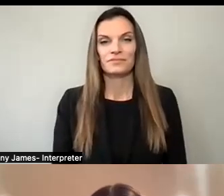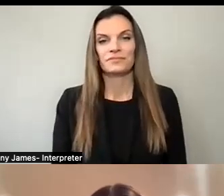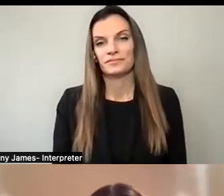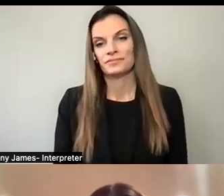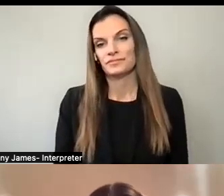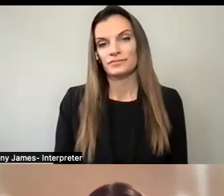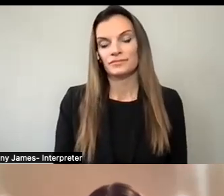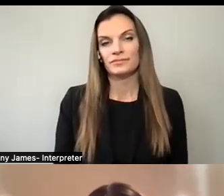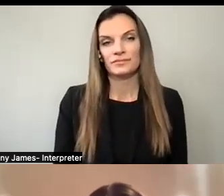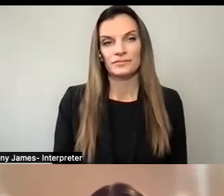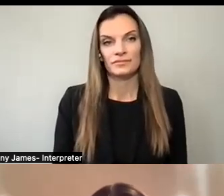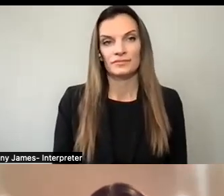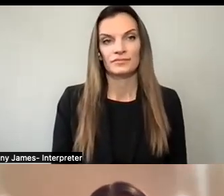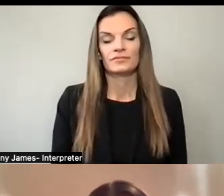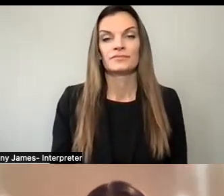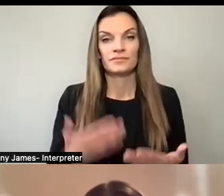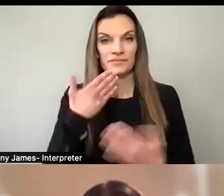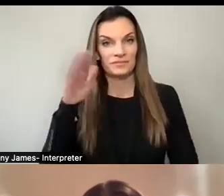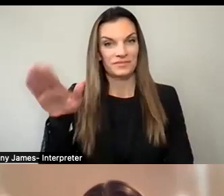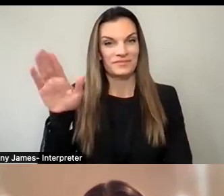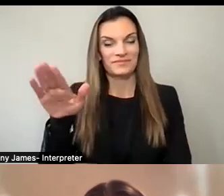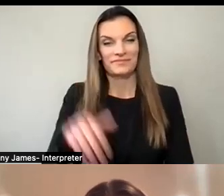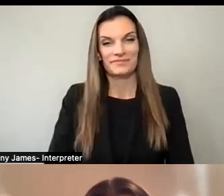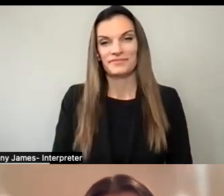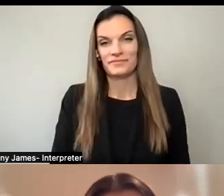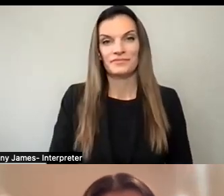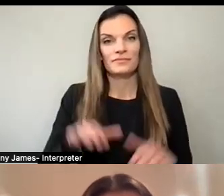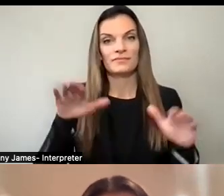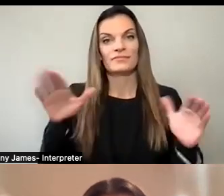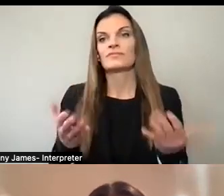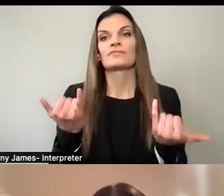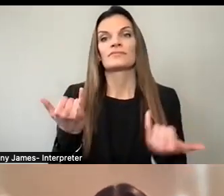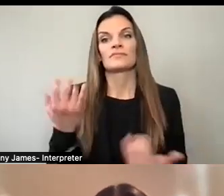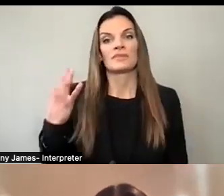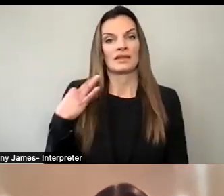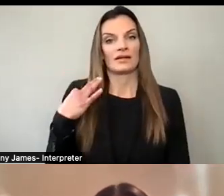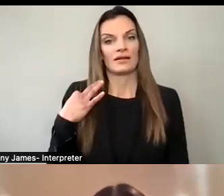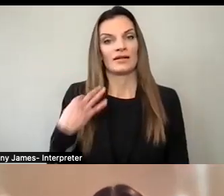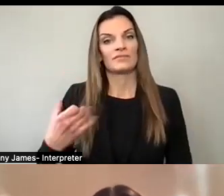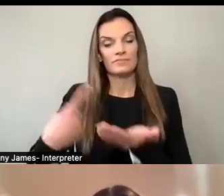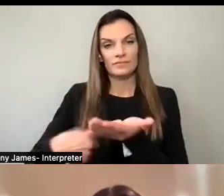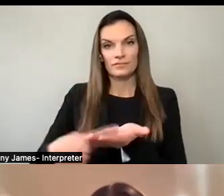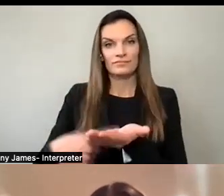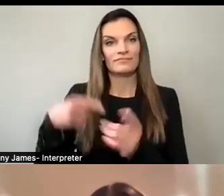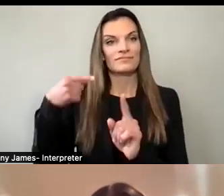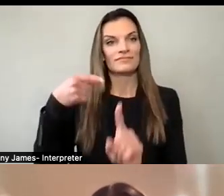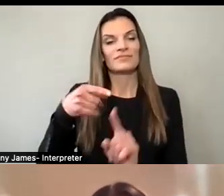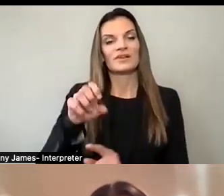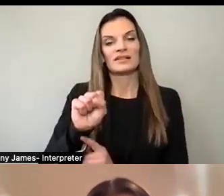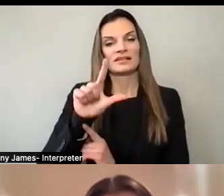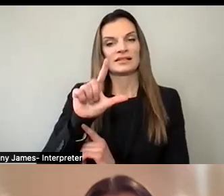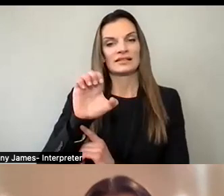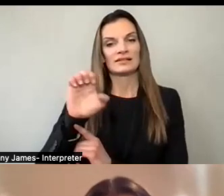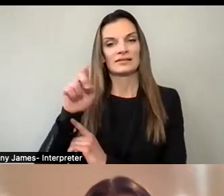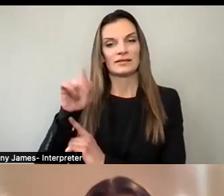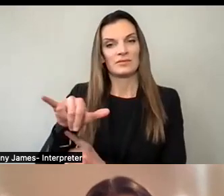Thank you. Good evening. Welcome to this candidates forum for the Sleepy Hollow mayoral election.